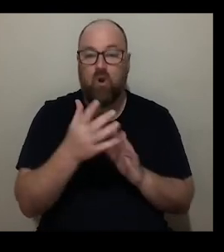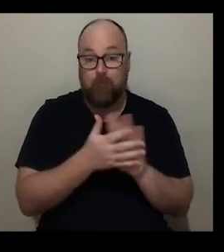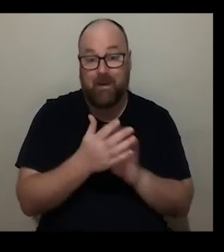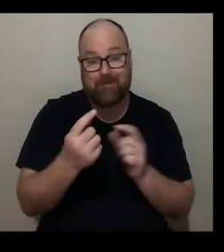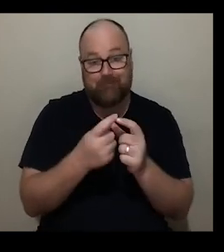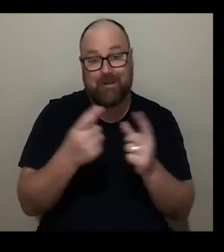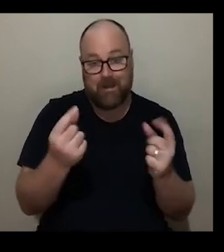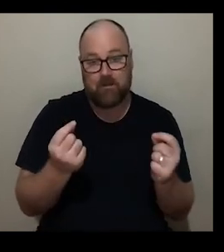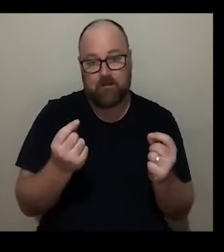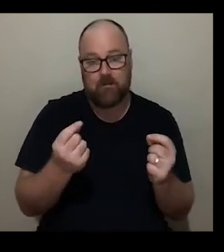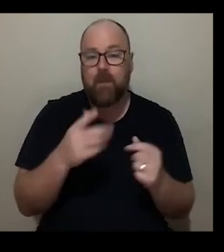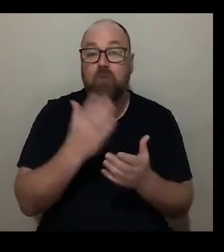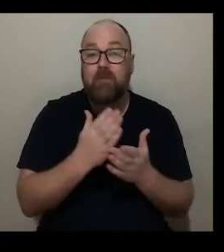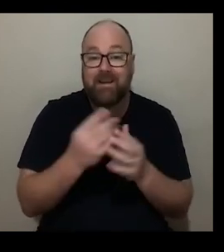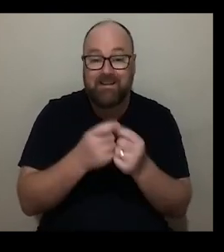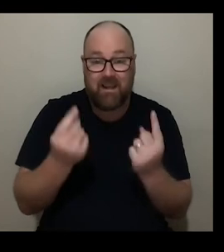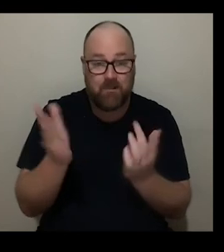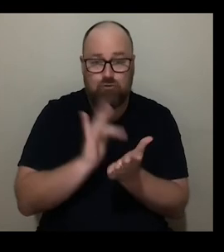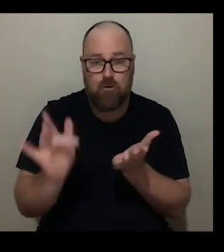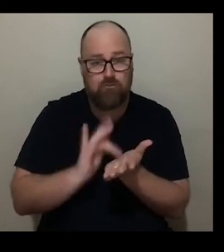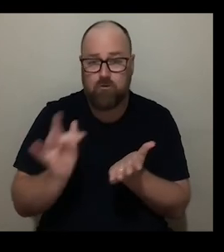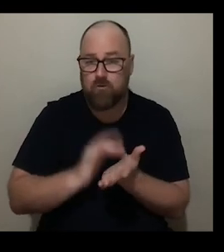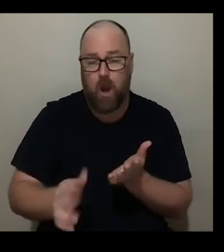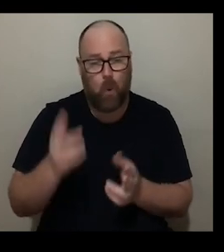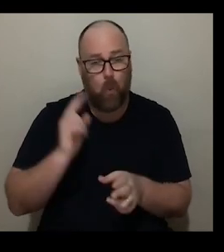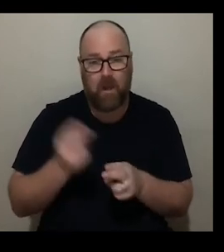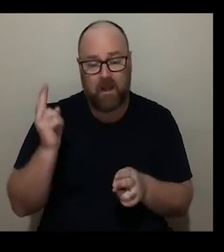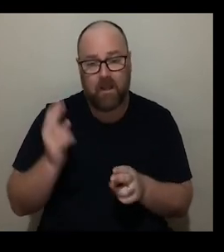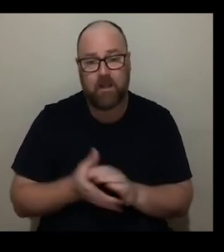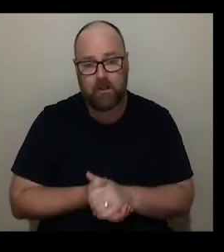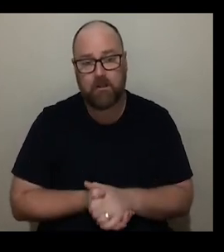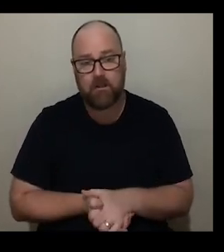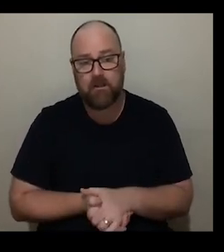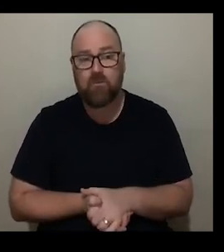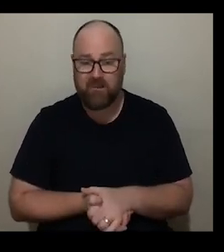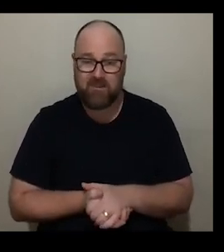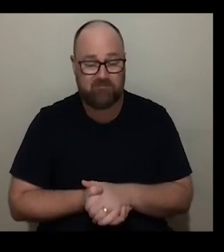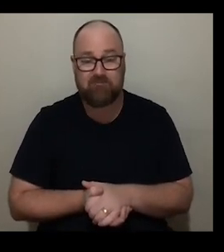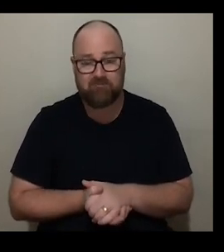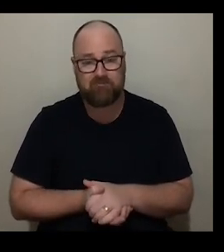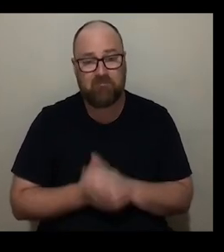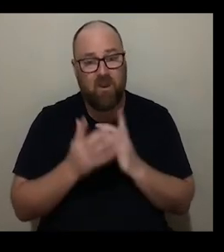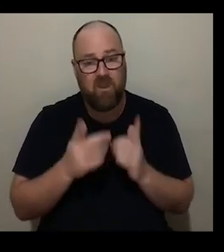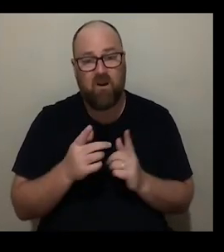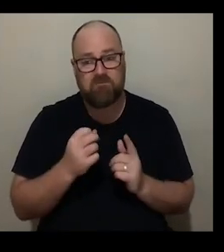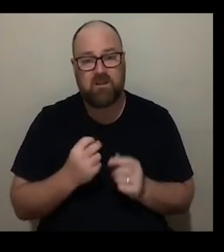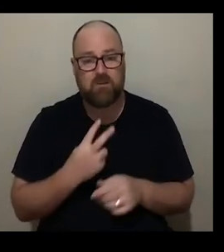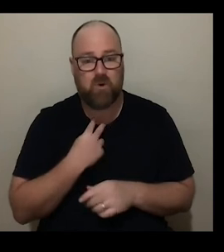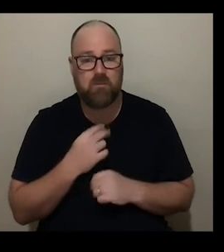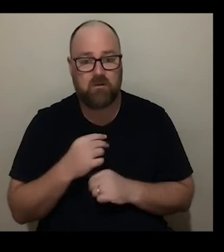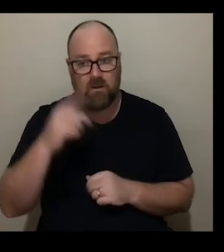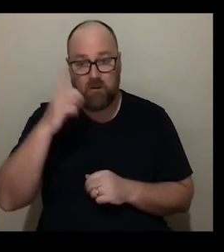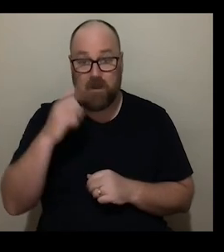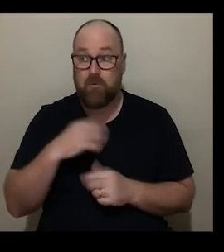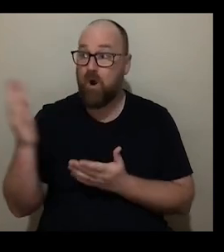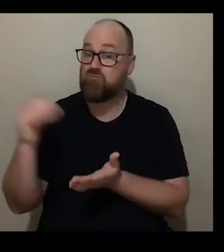space with tickets sold out like months in advance um and a bit of disappointment to tell you the truth for visitors who turn up on the day and